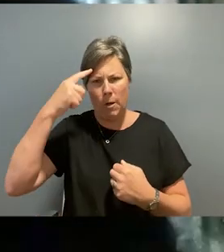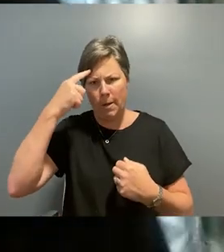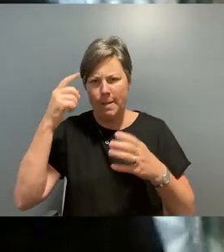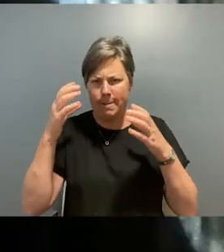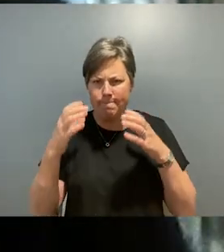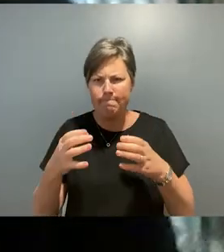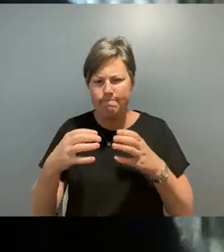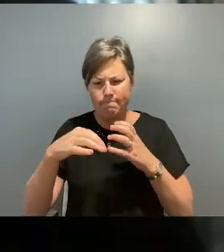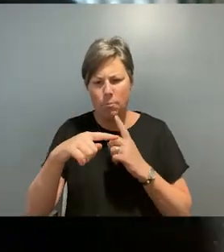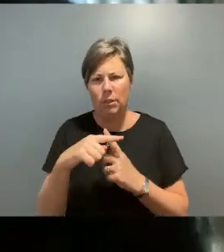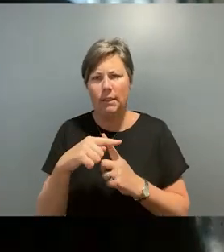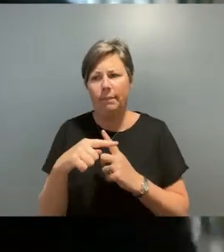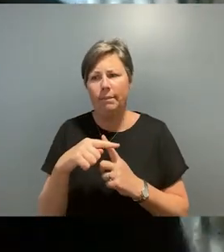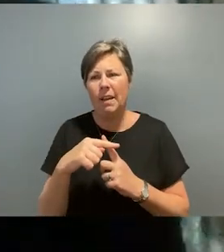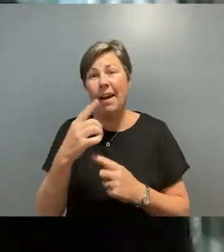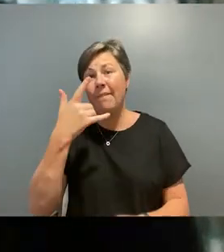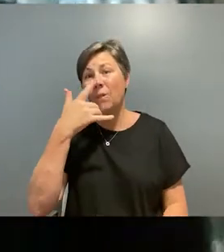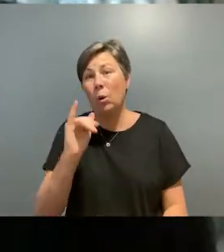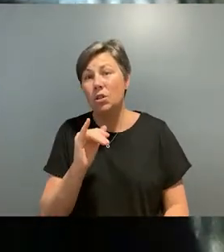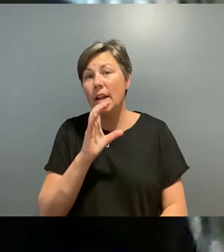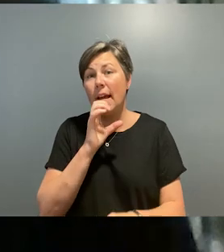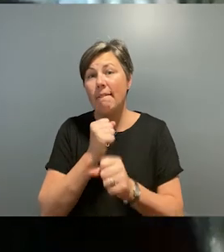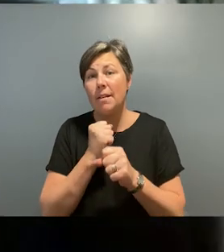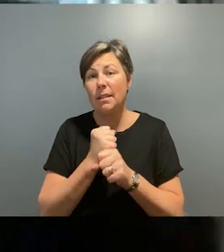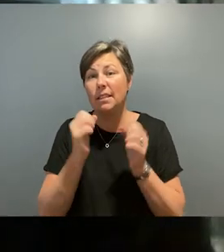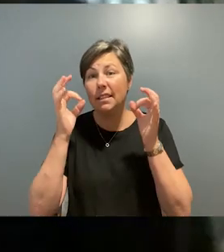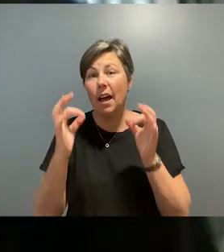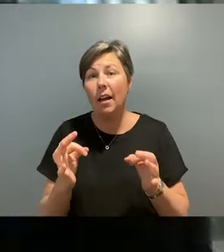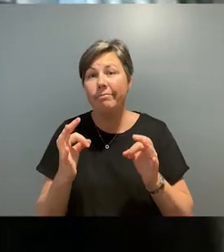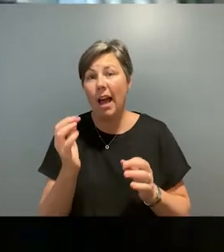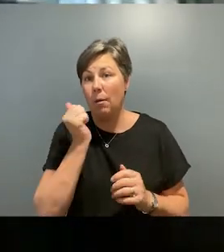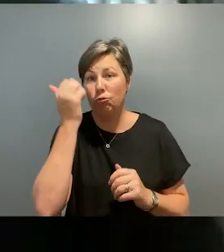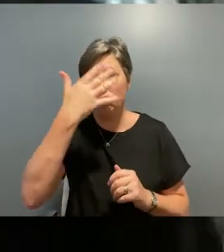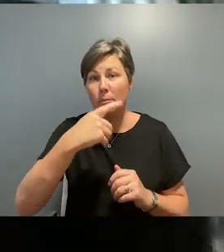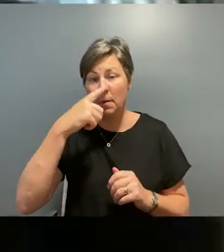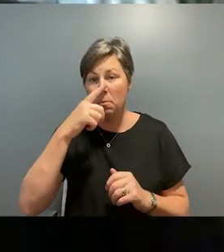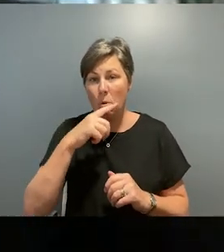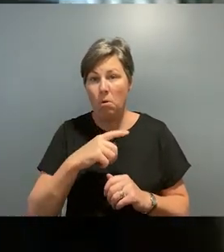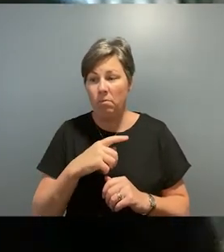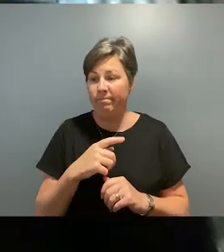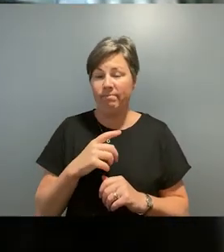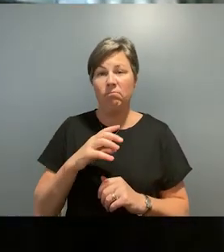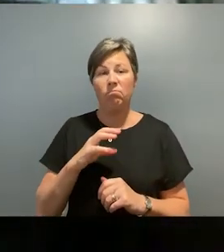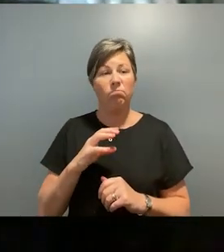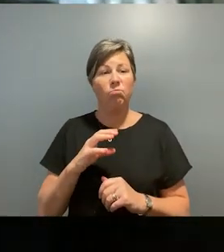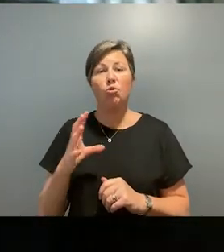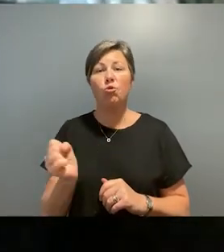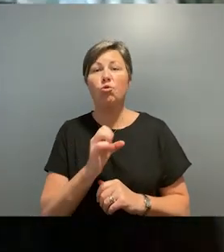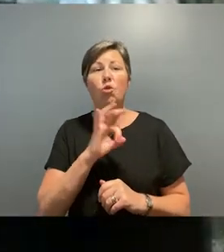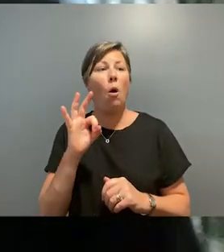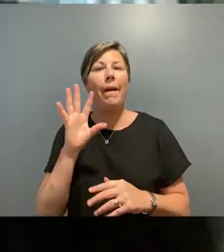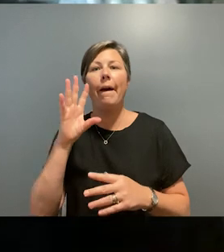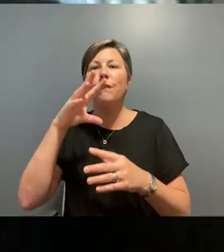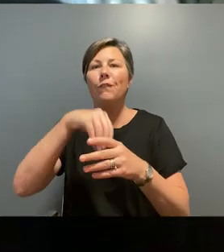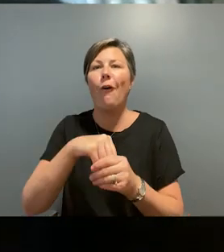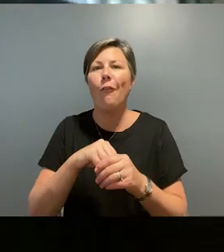future. It was just unfortunate that the government decided that Aboriginal people were not allowed to have a future in this country, and